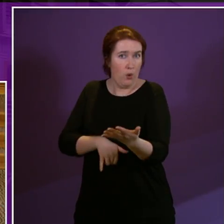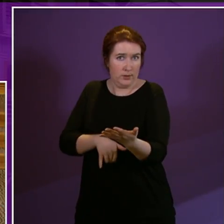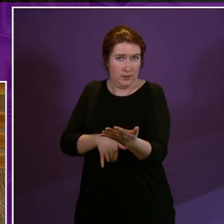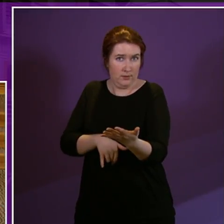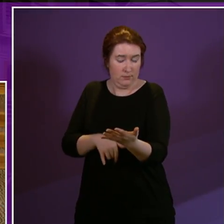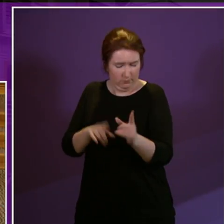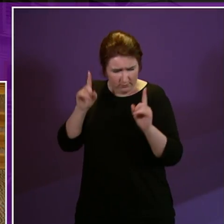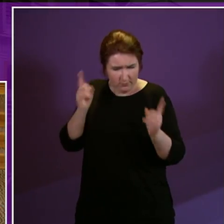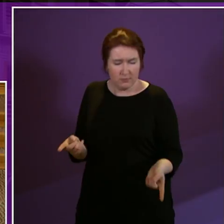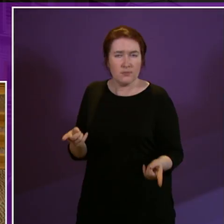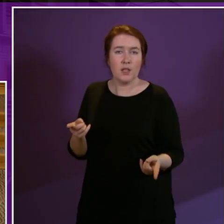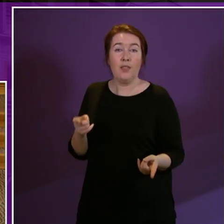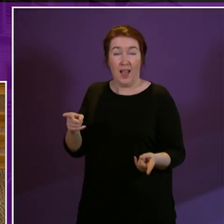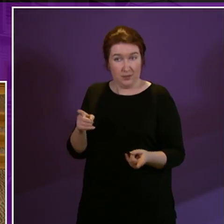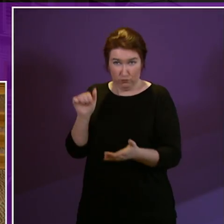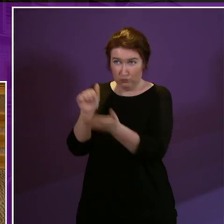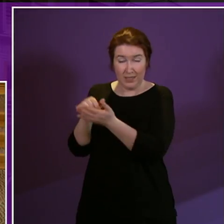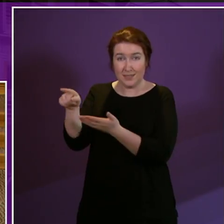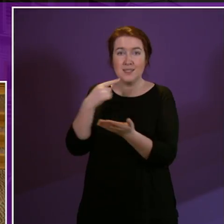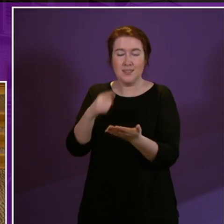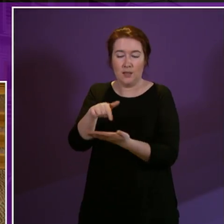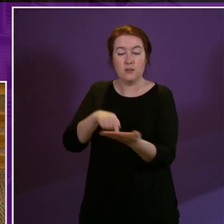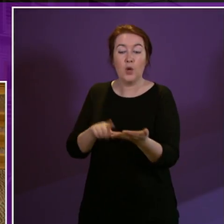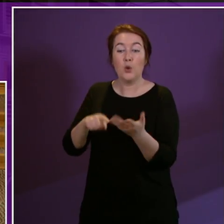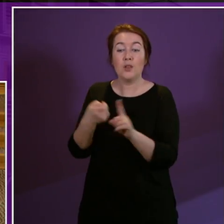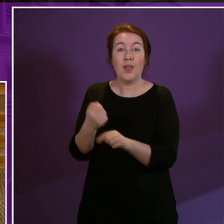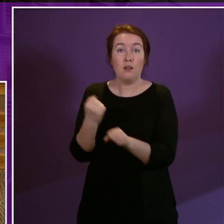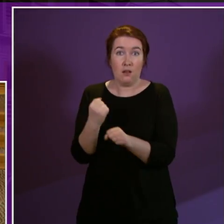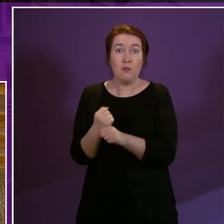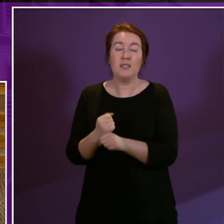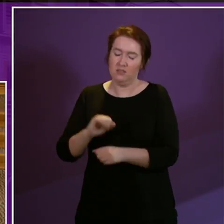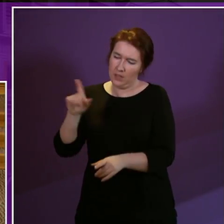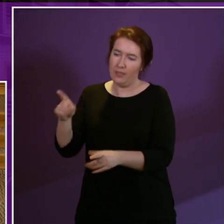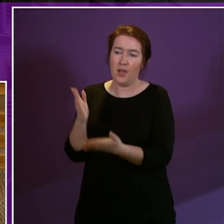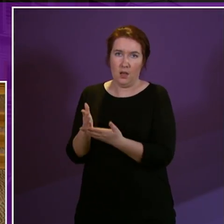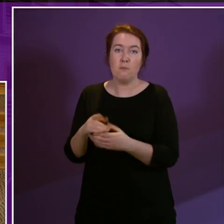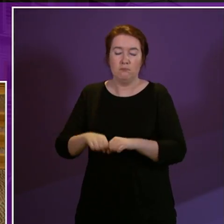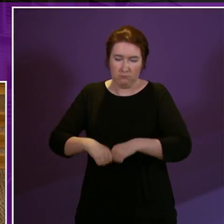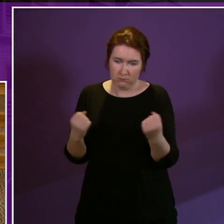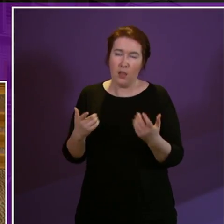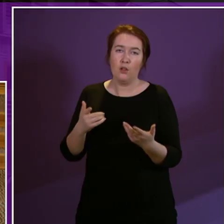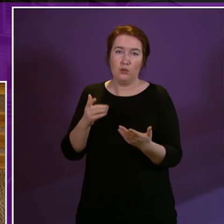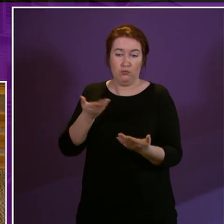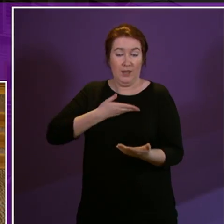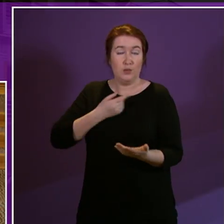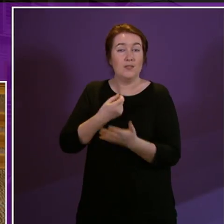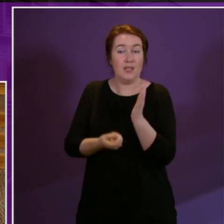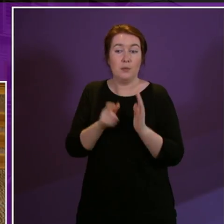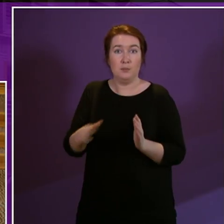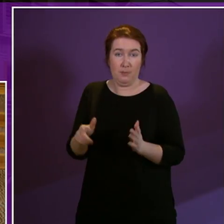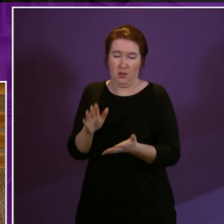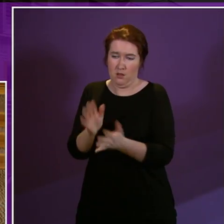accurately says that the UK government are guilty of grave and systematic violations of the rights of disabled people